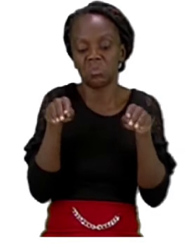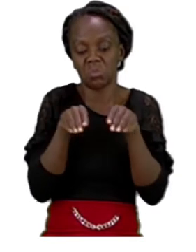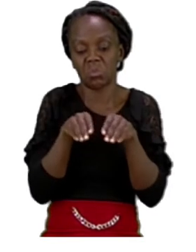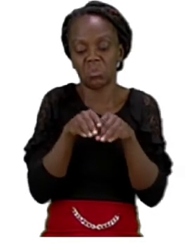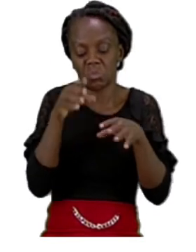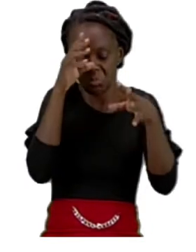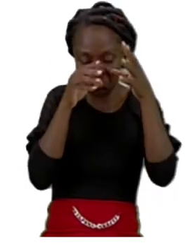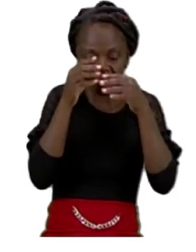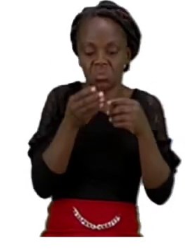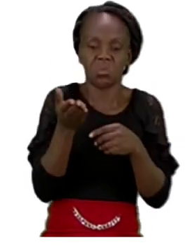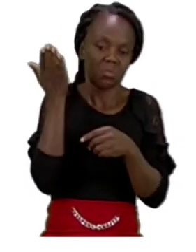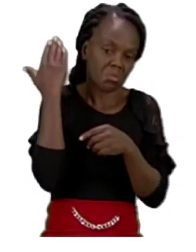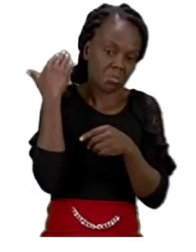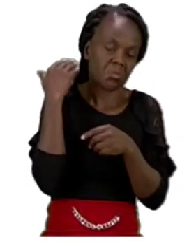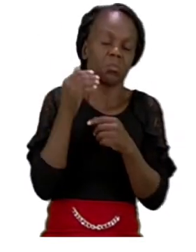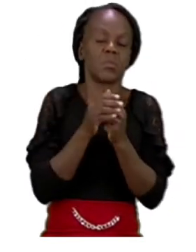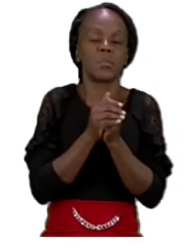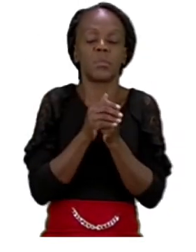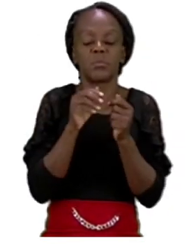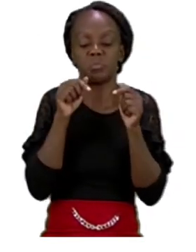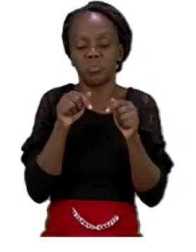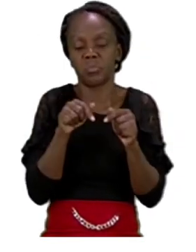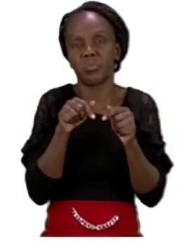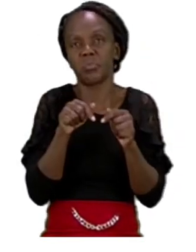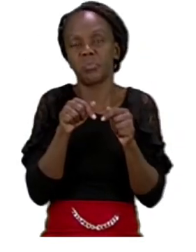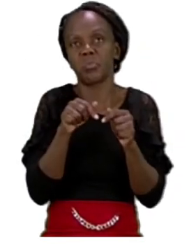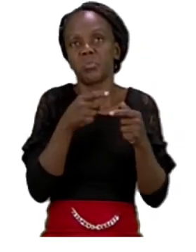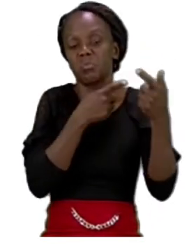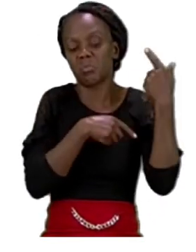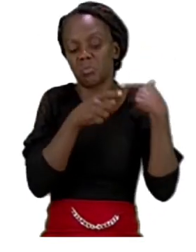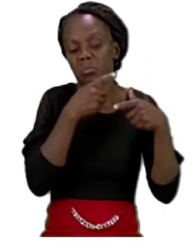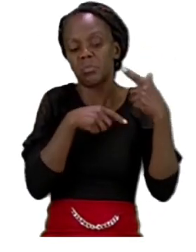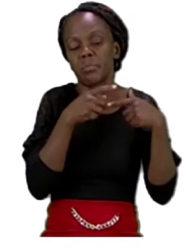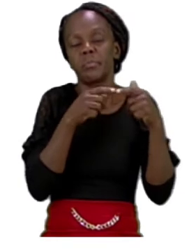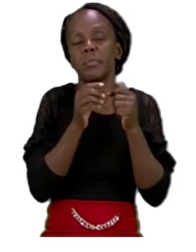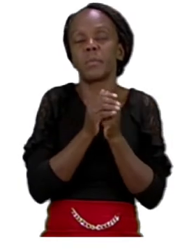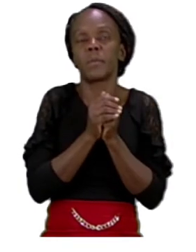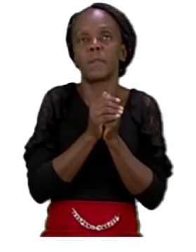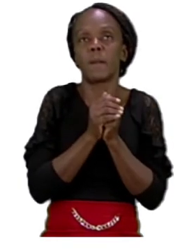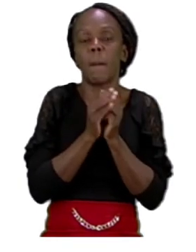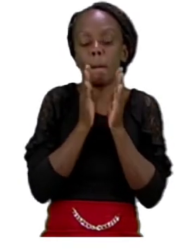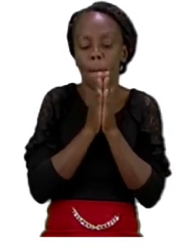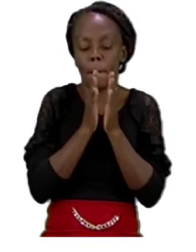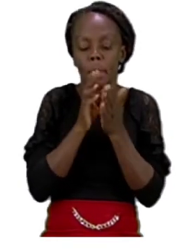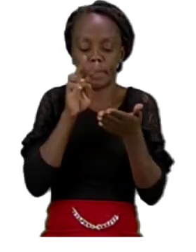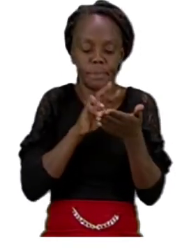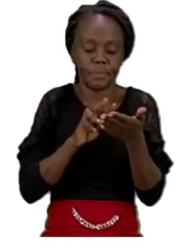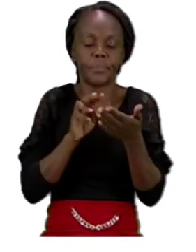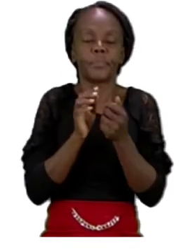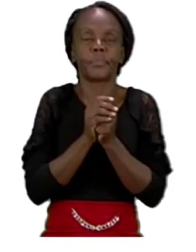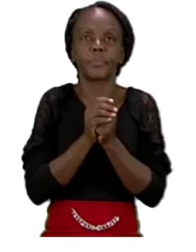sentences. So first we need to read the sight words. Please repeat after me.